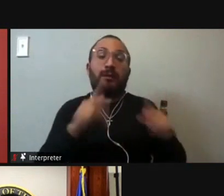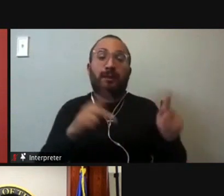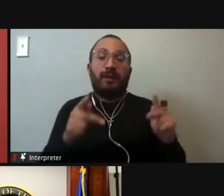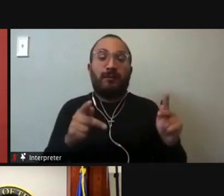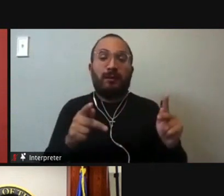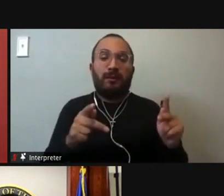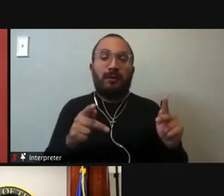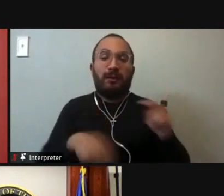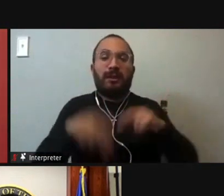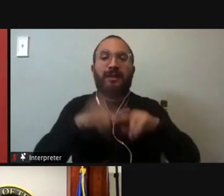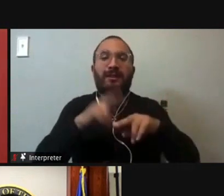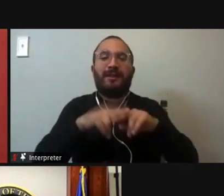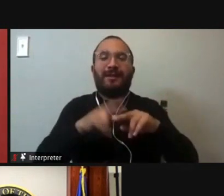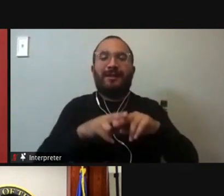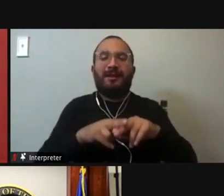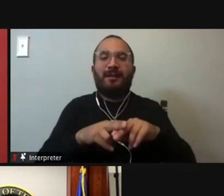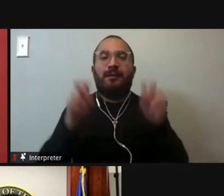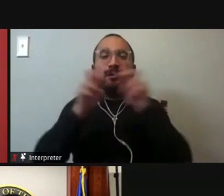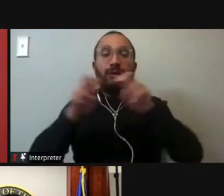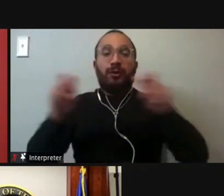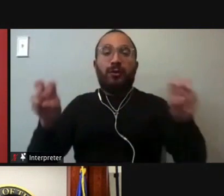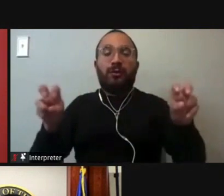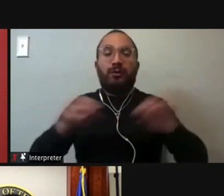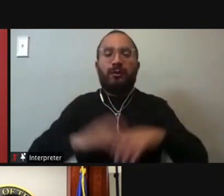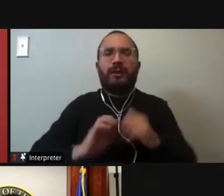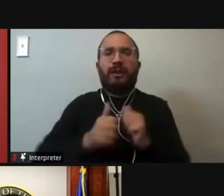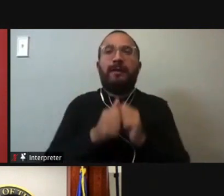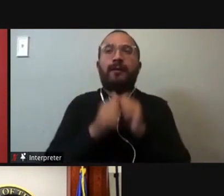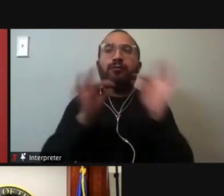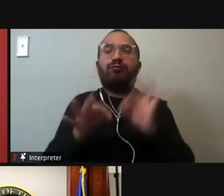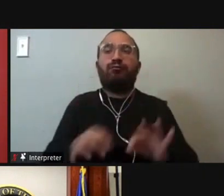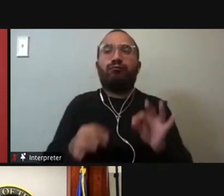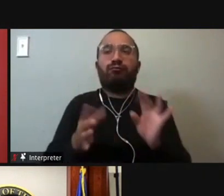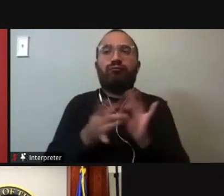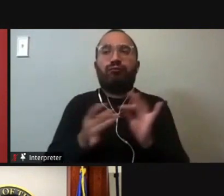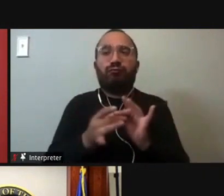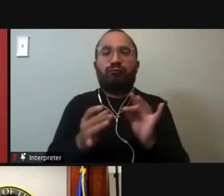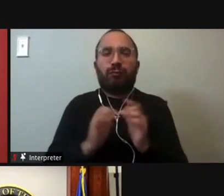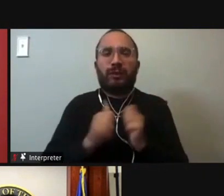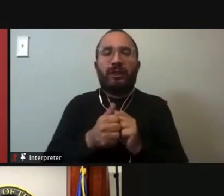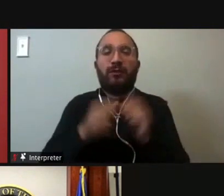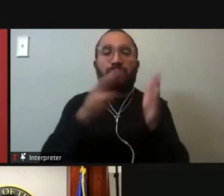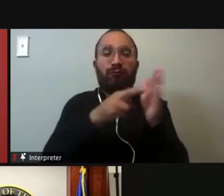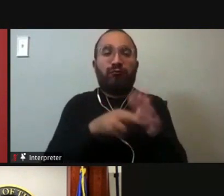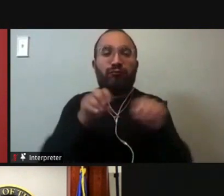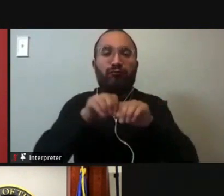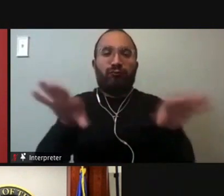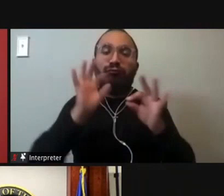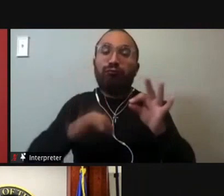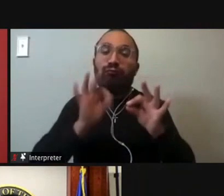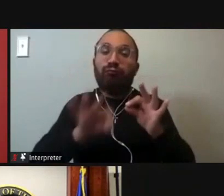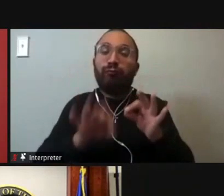sitting in the robe on the bench and about how they're going to rule. Certainly, see it on the federal